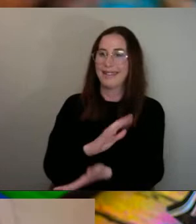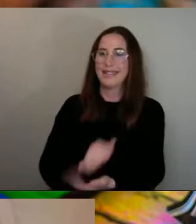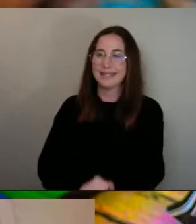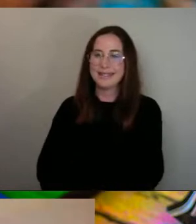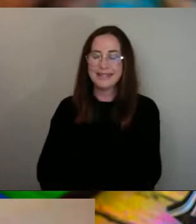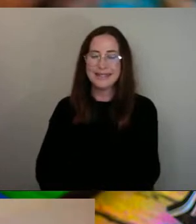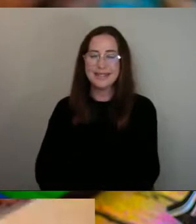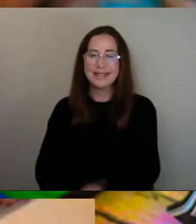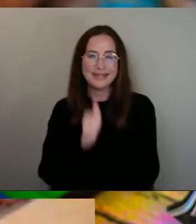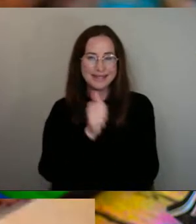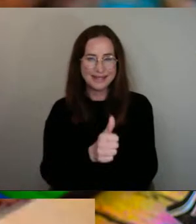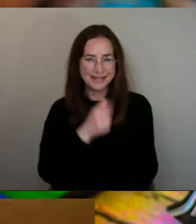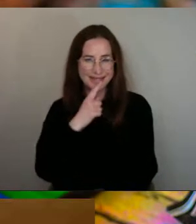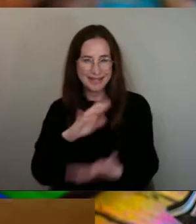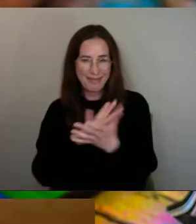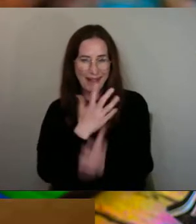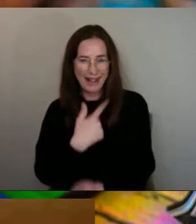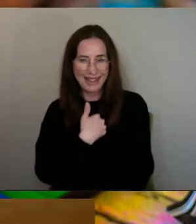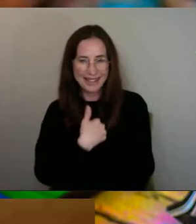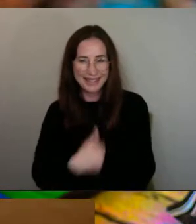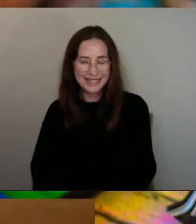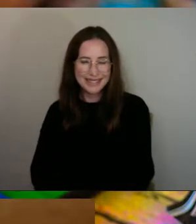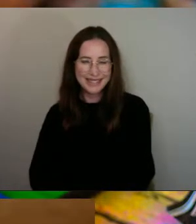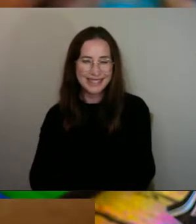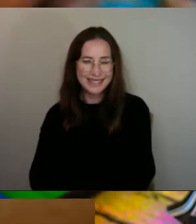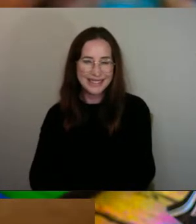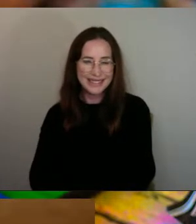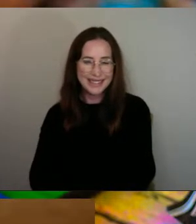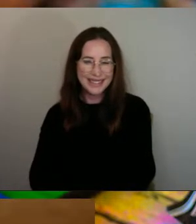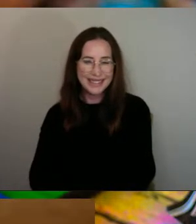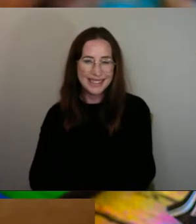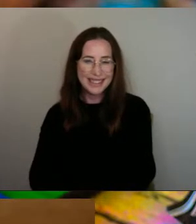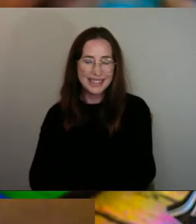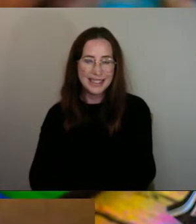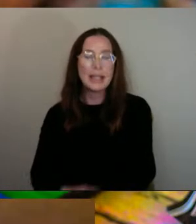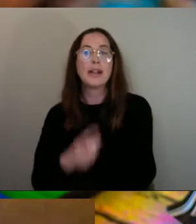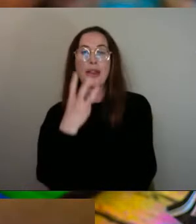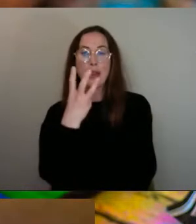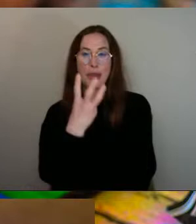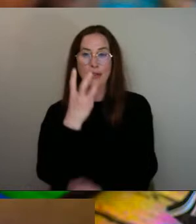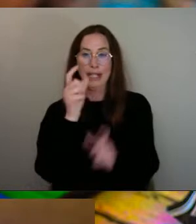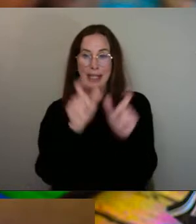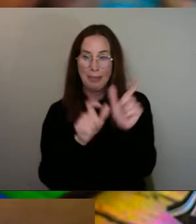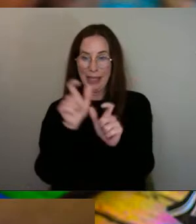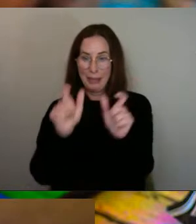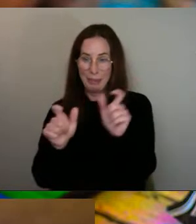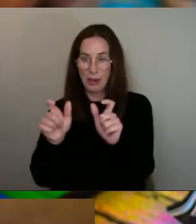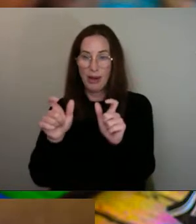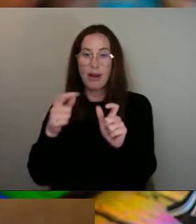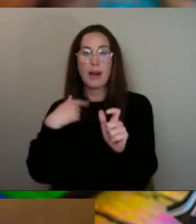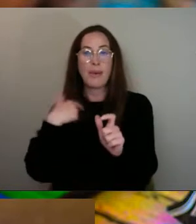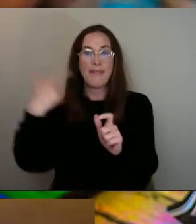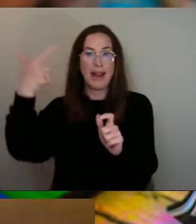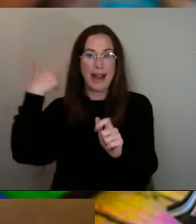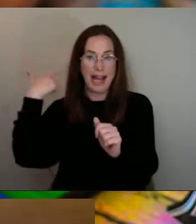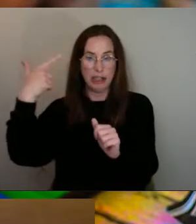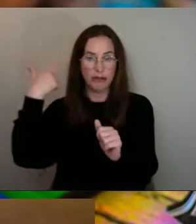Good. I'm glad. So, we've got three people. We've got a hairdryer.